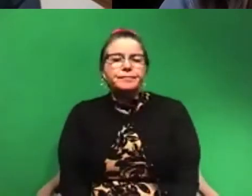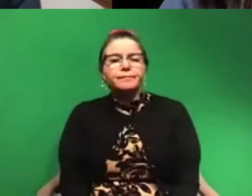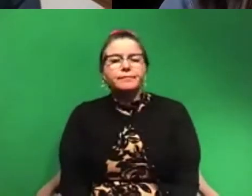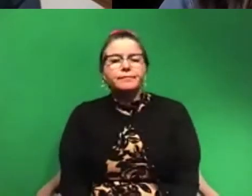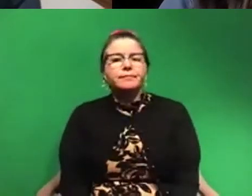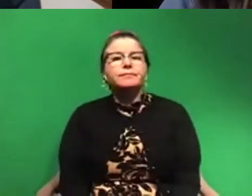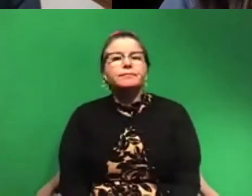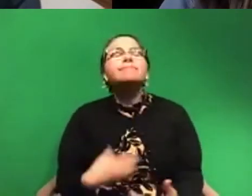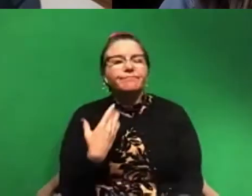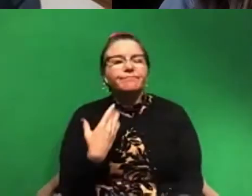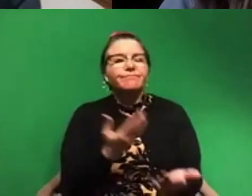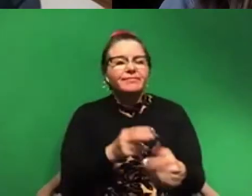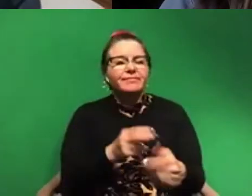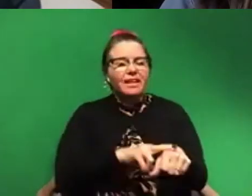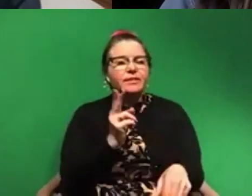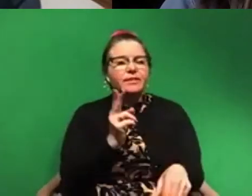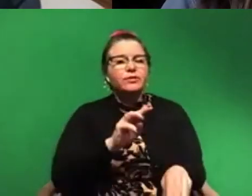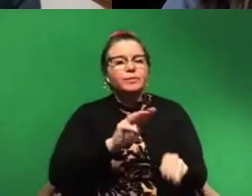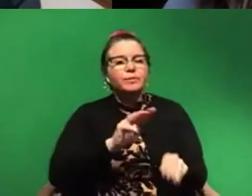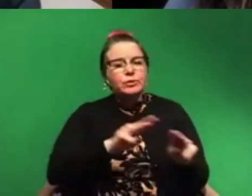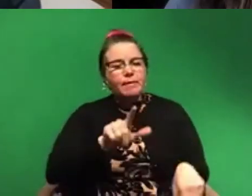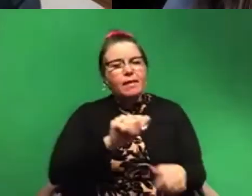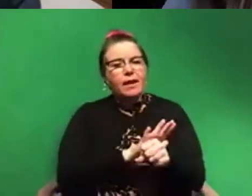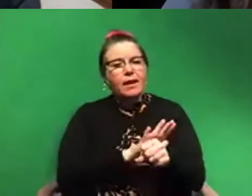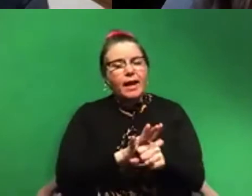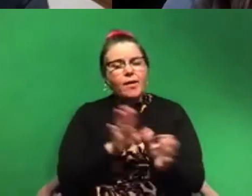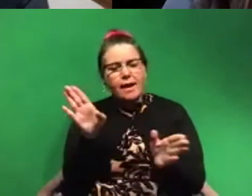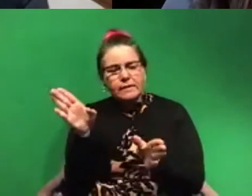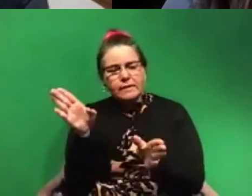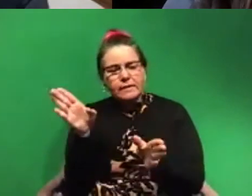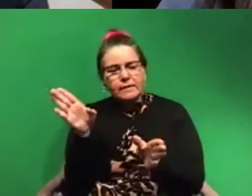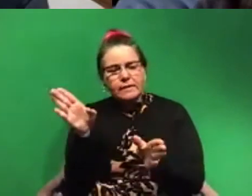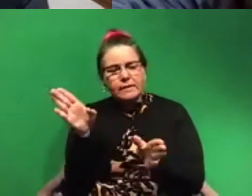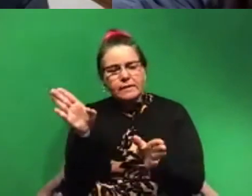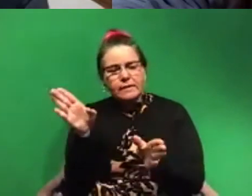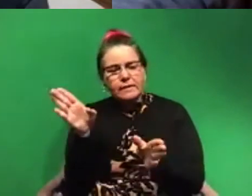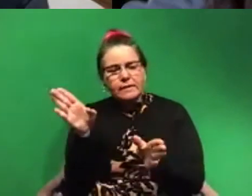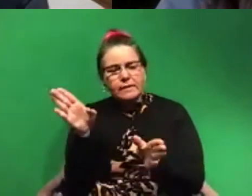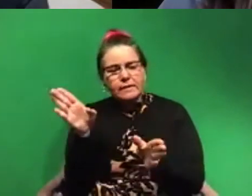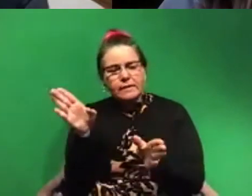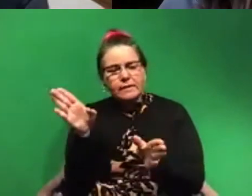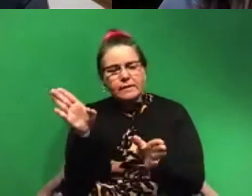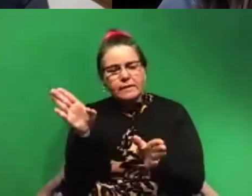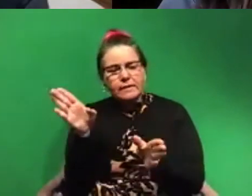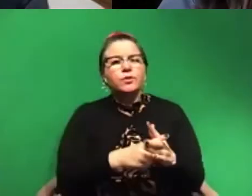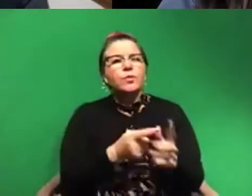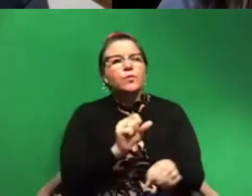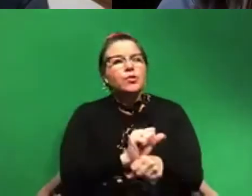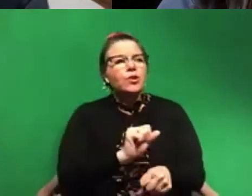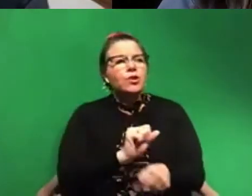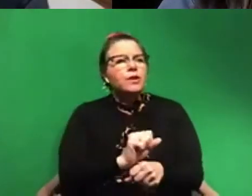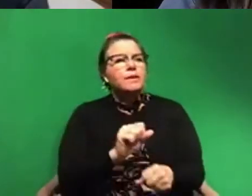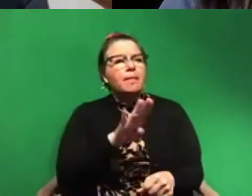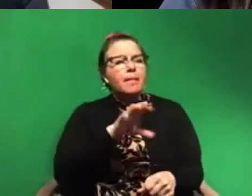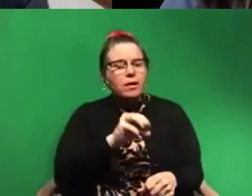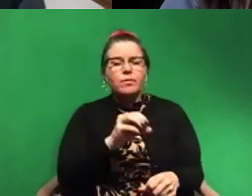and shifted my job entirely and started working on what's basically the bioinformatics, the computer background to